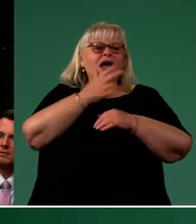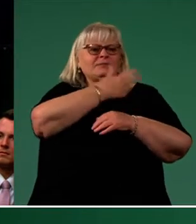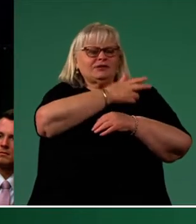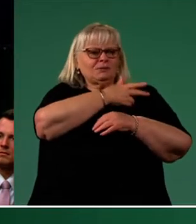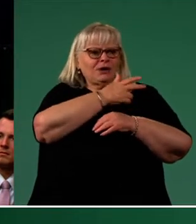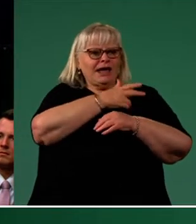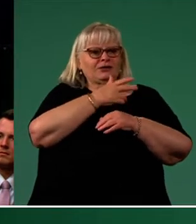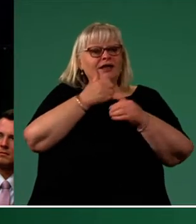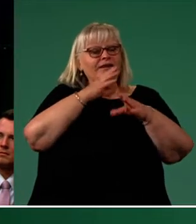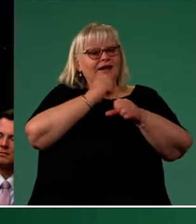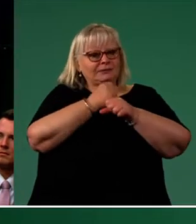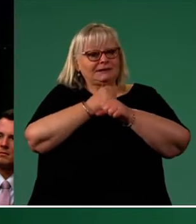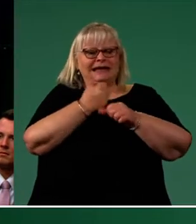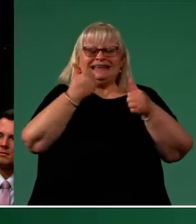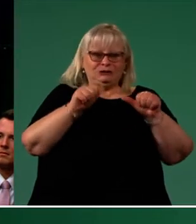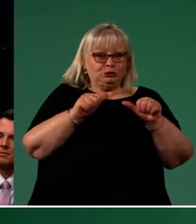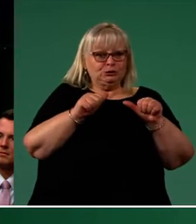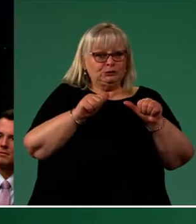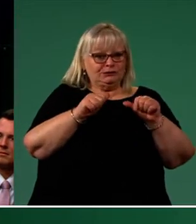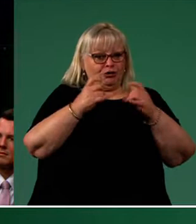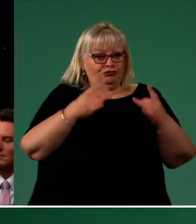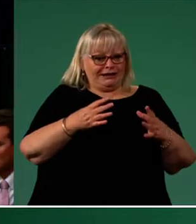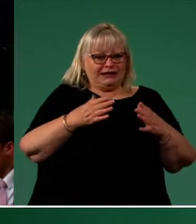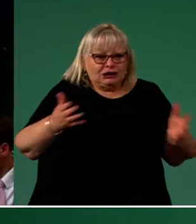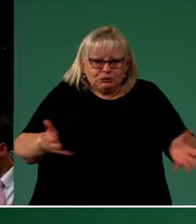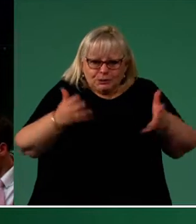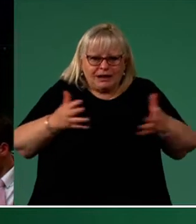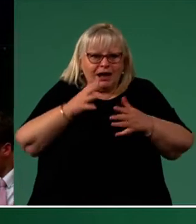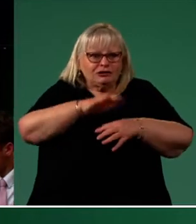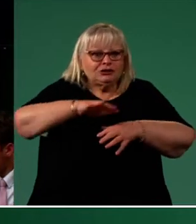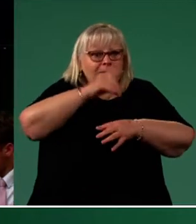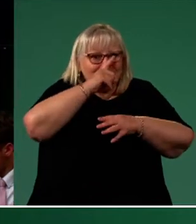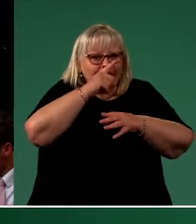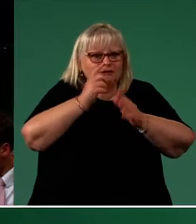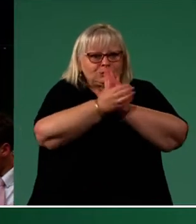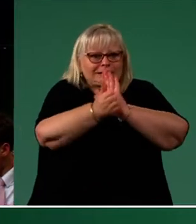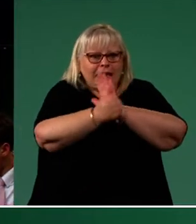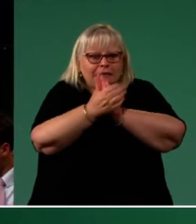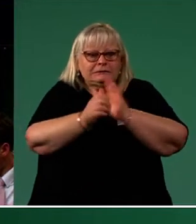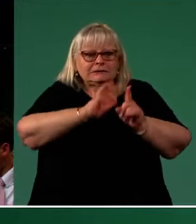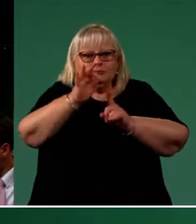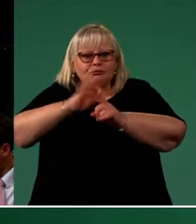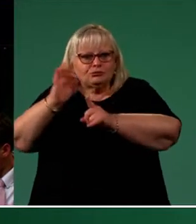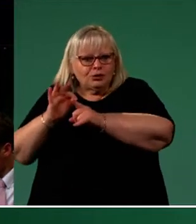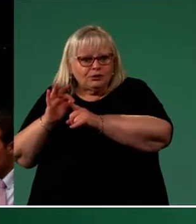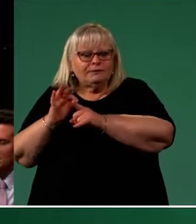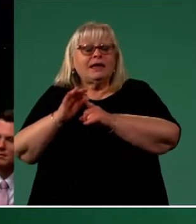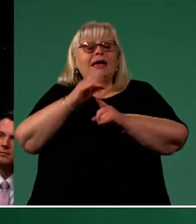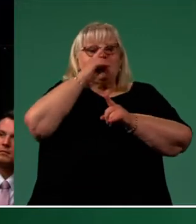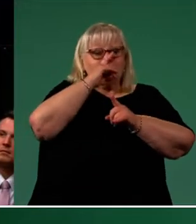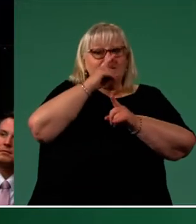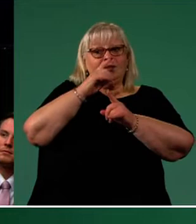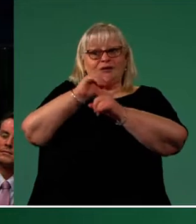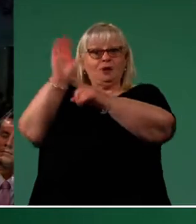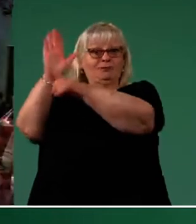our government has already used the levers it has to skill up local workers and has shifted the conversation from temporary to permanent migration.